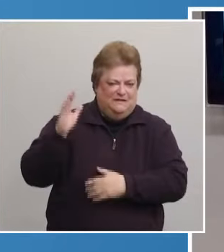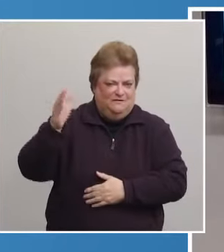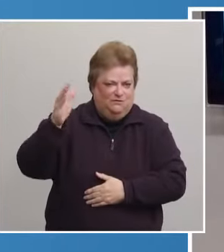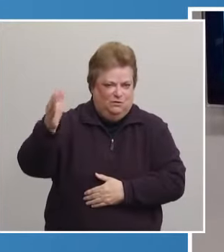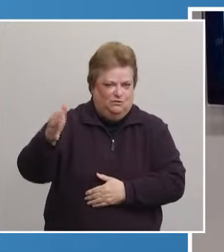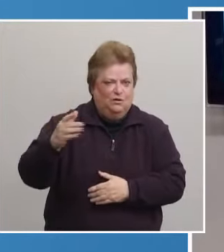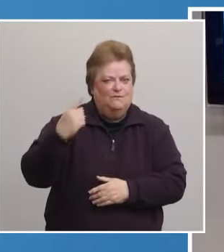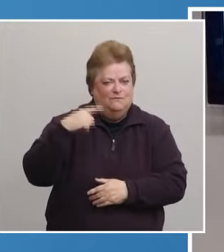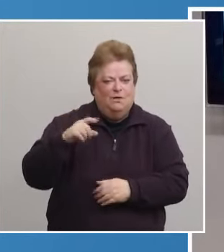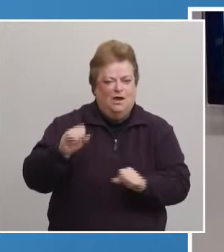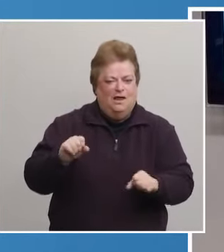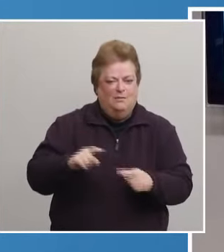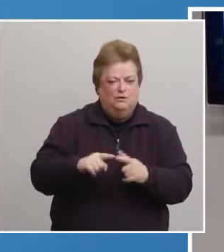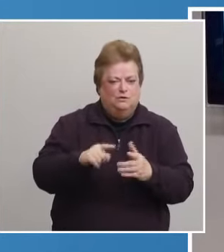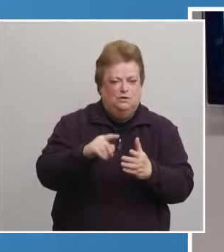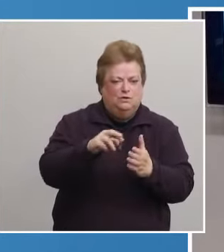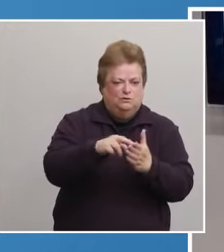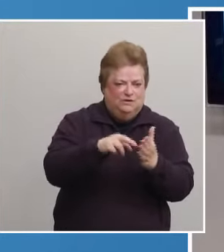be able to register.